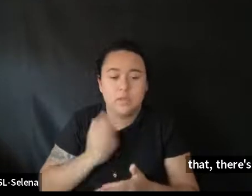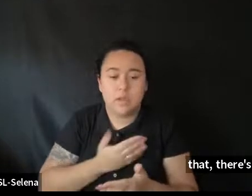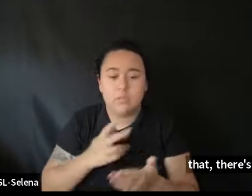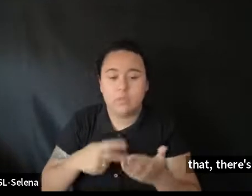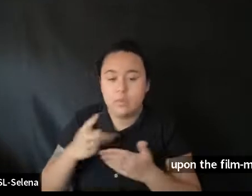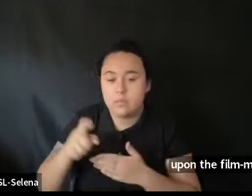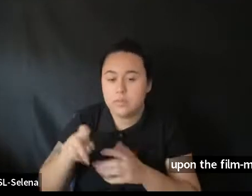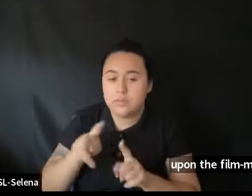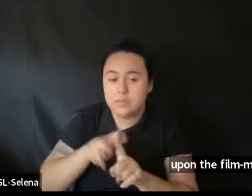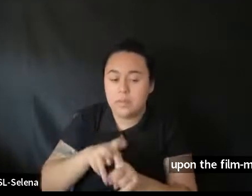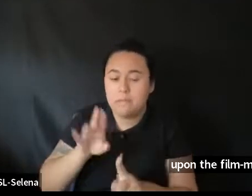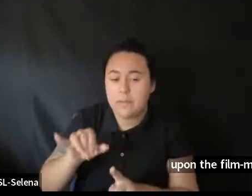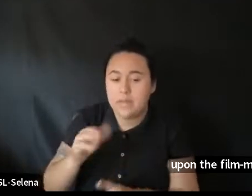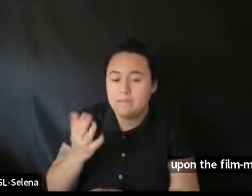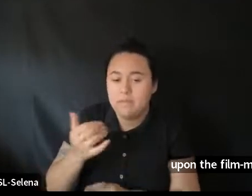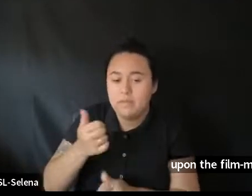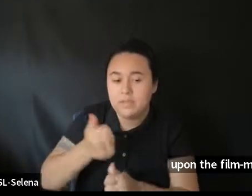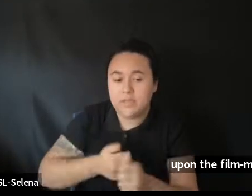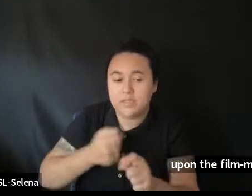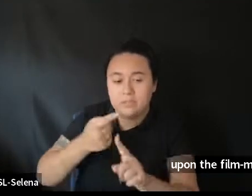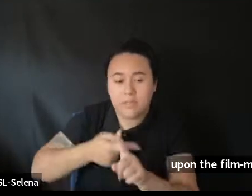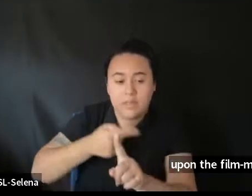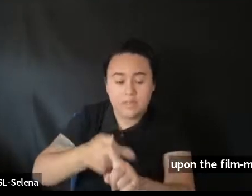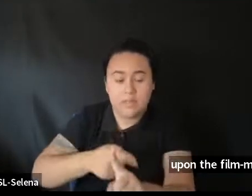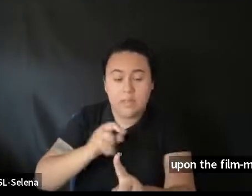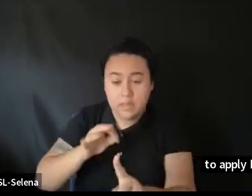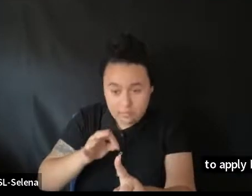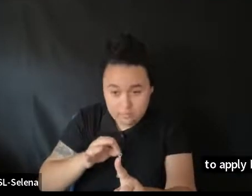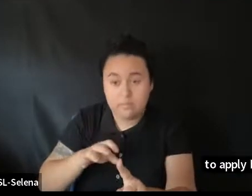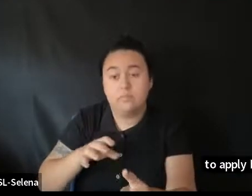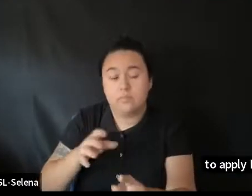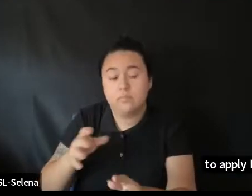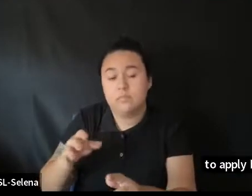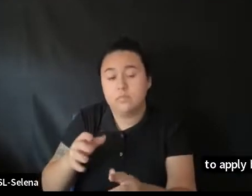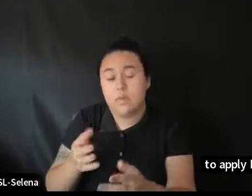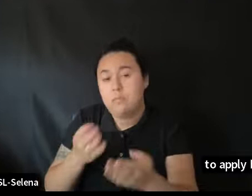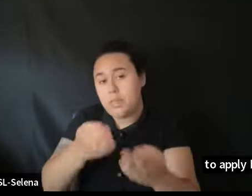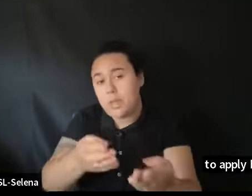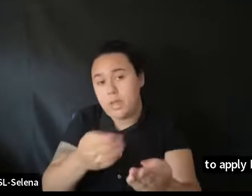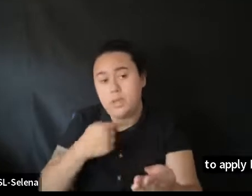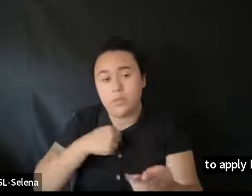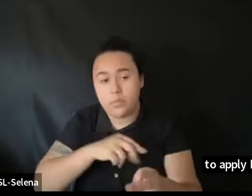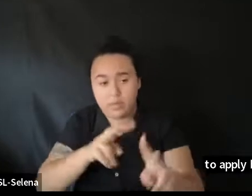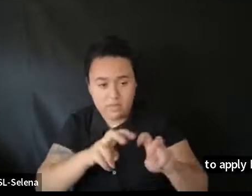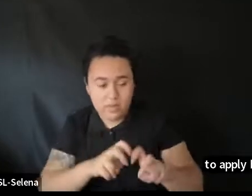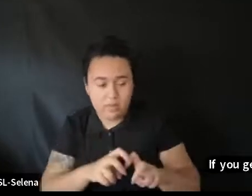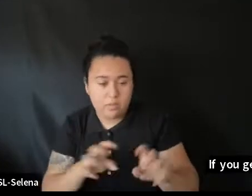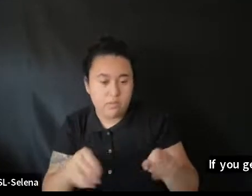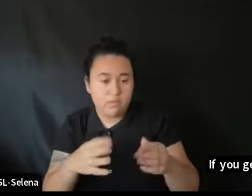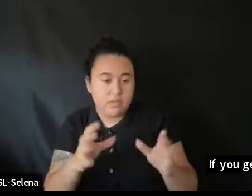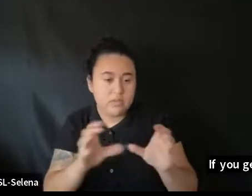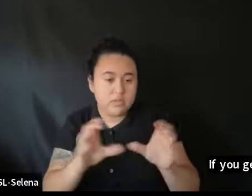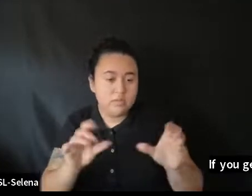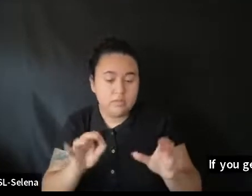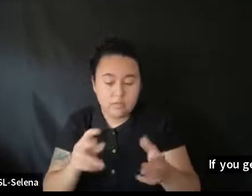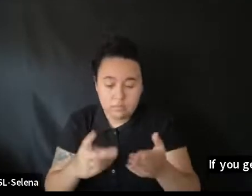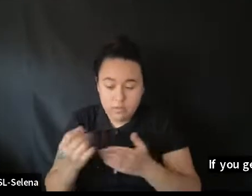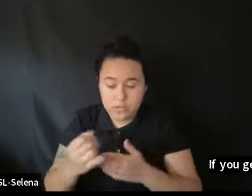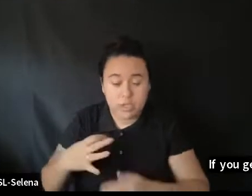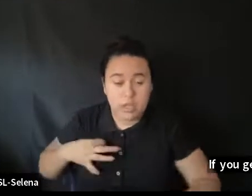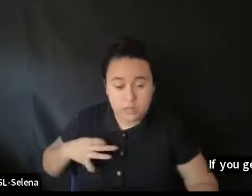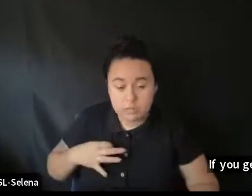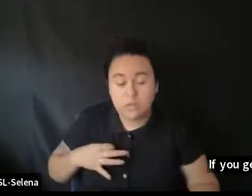by the 15th of each month, if you get it in, we'll evaluate, turn over that initial certification if the project is eligible